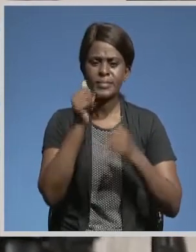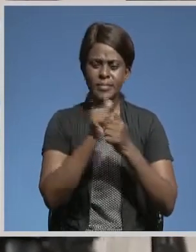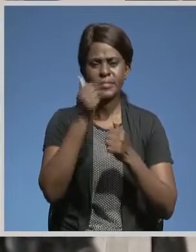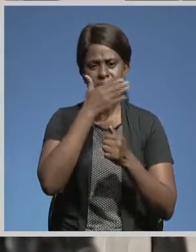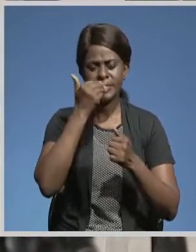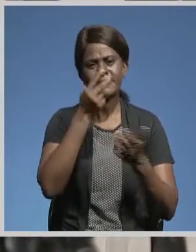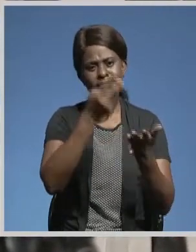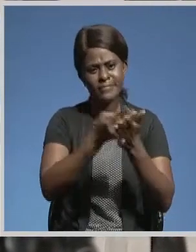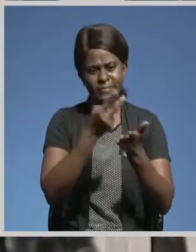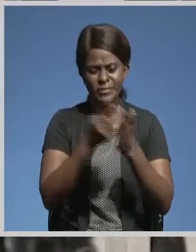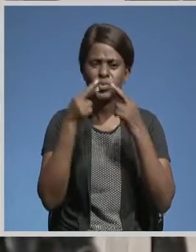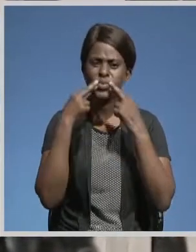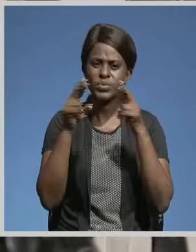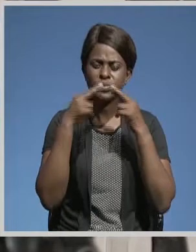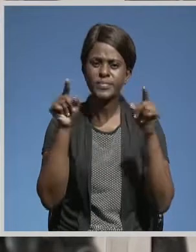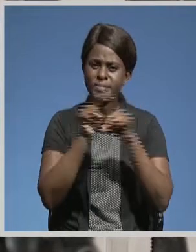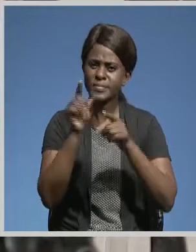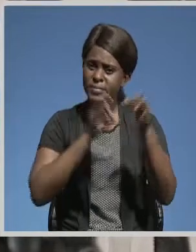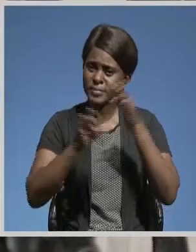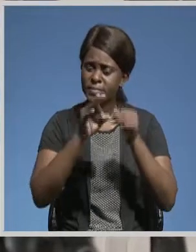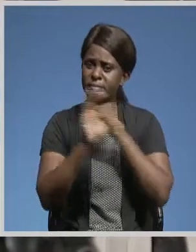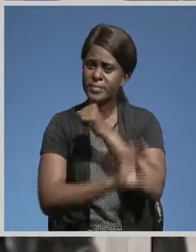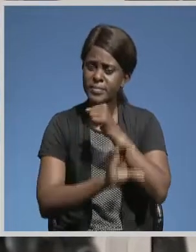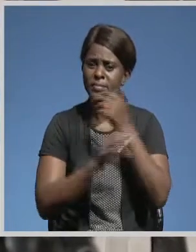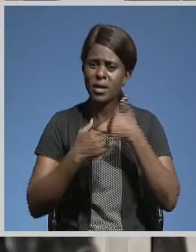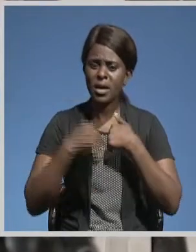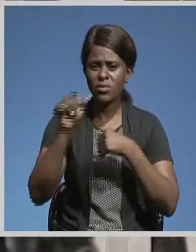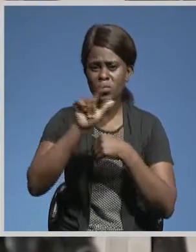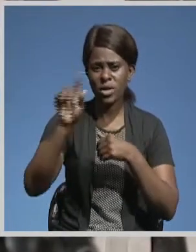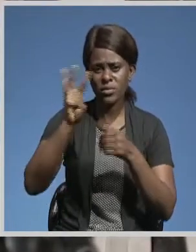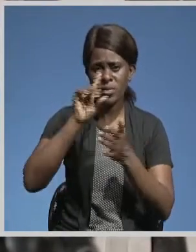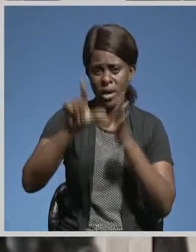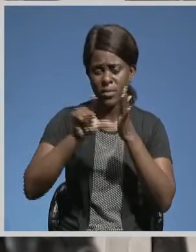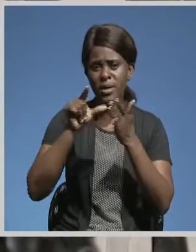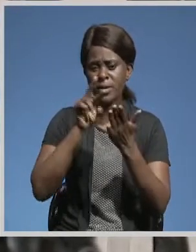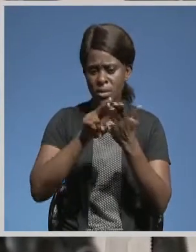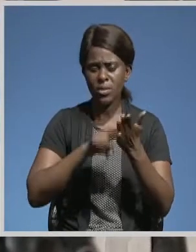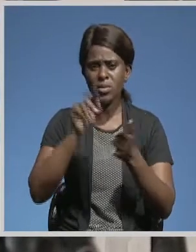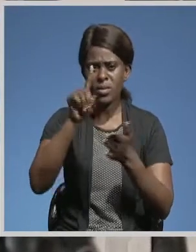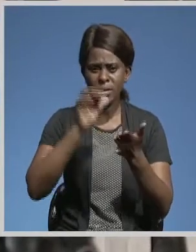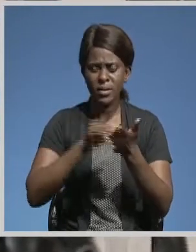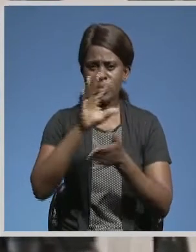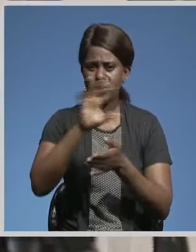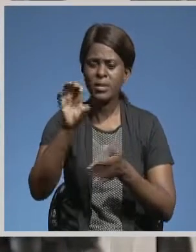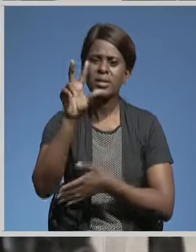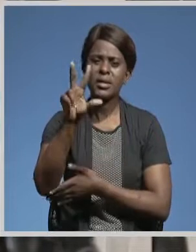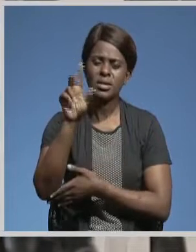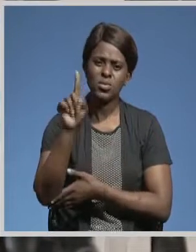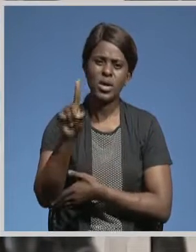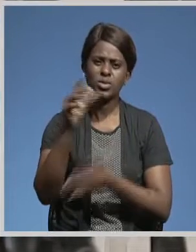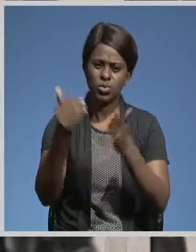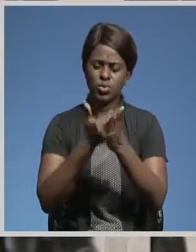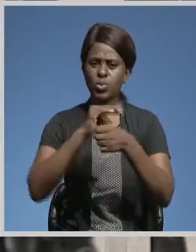patient outcomes. He has further disclosed that the country has in the last 24 hours recorded 1,531 new